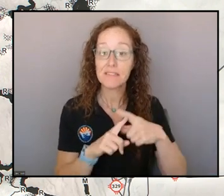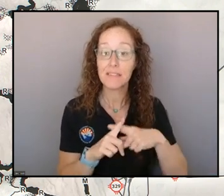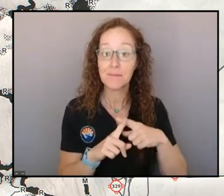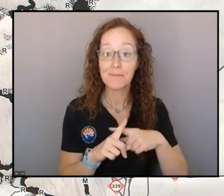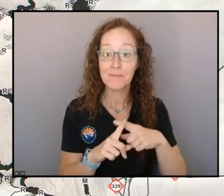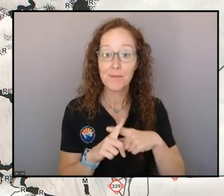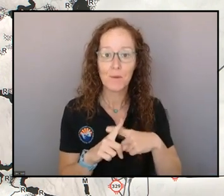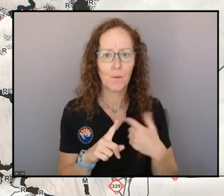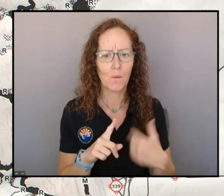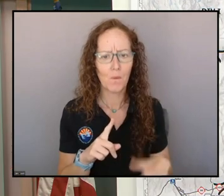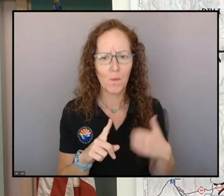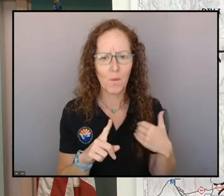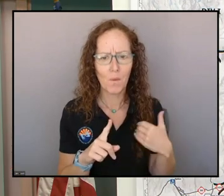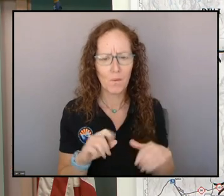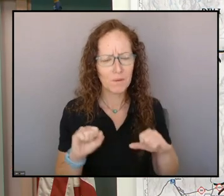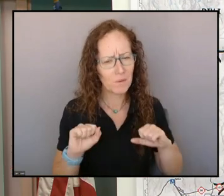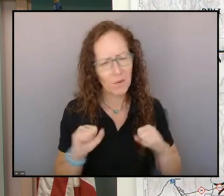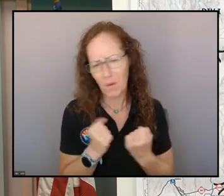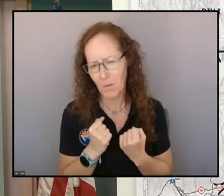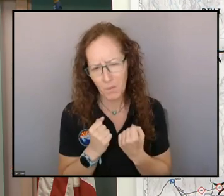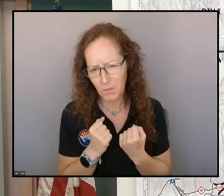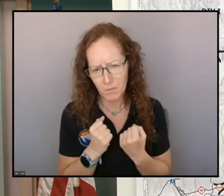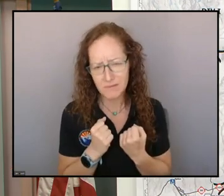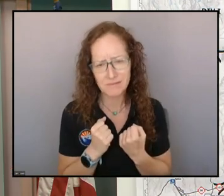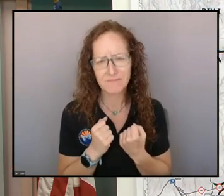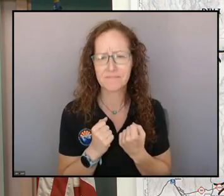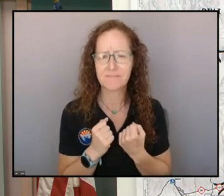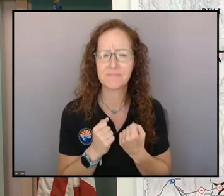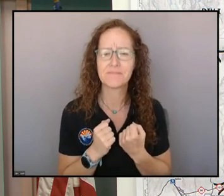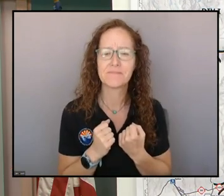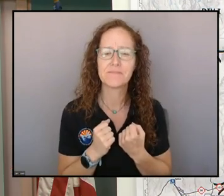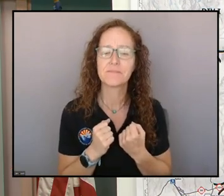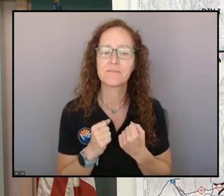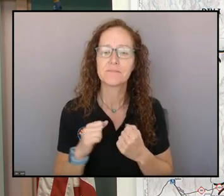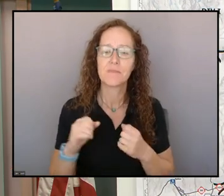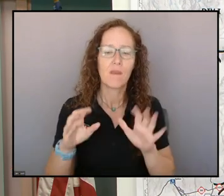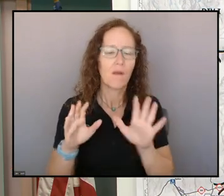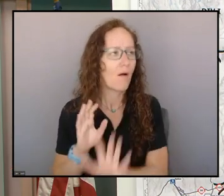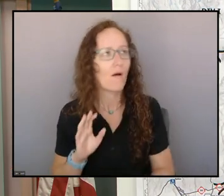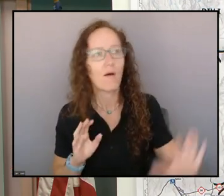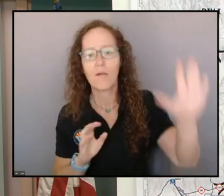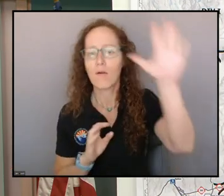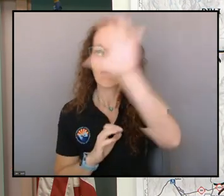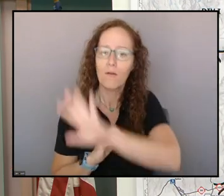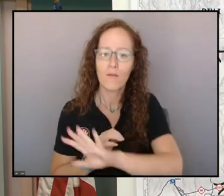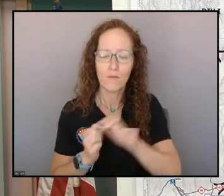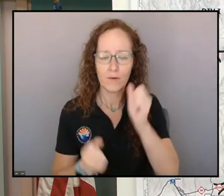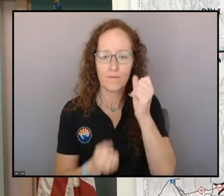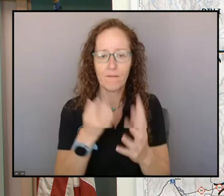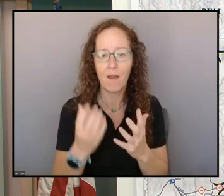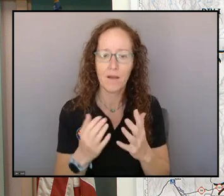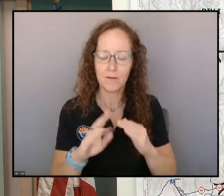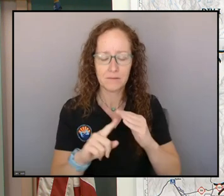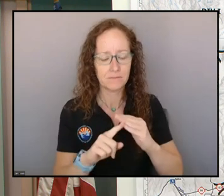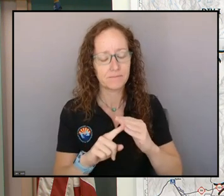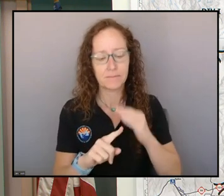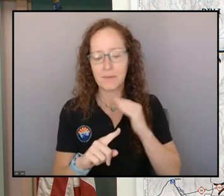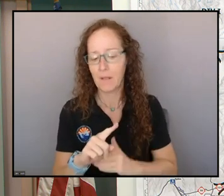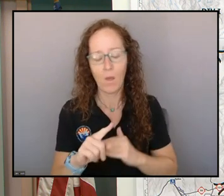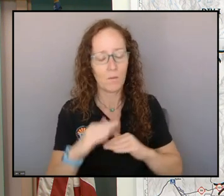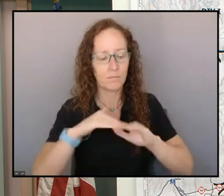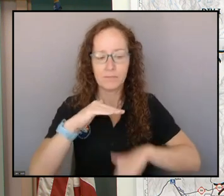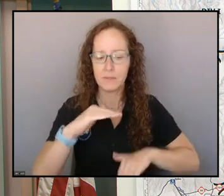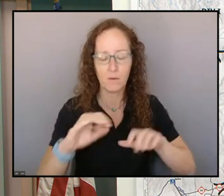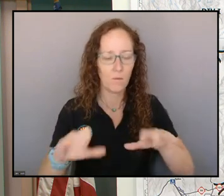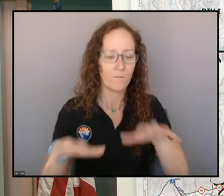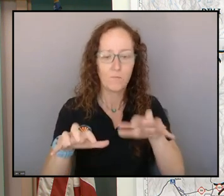they were cold, you guys. So, across the board, looking at below freezing temperatures, getting up into